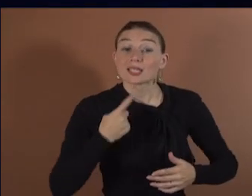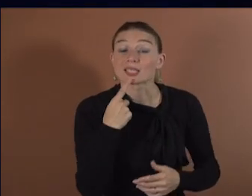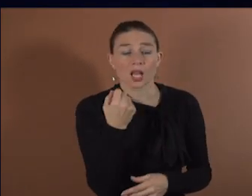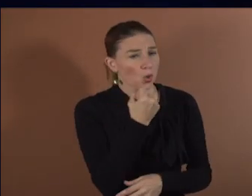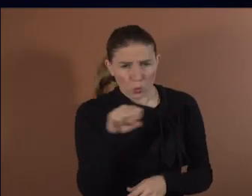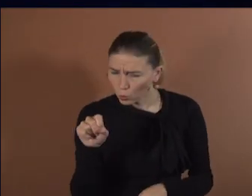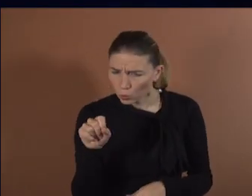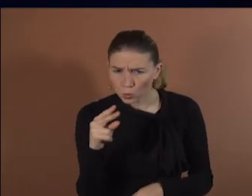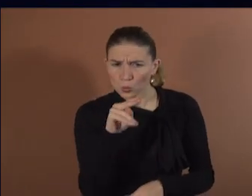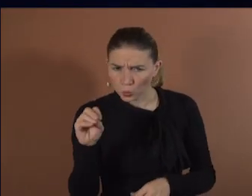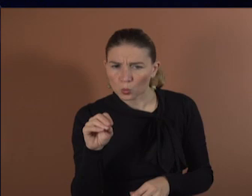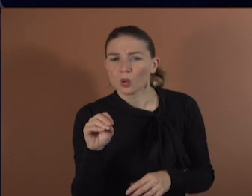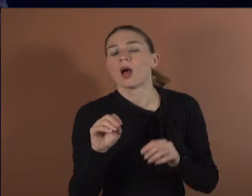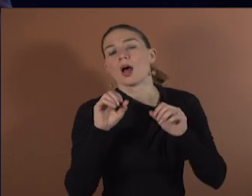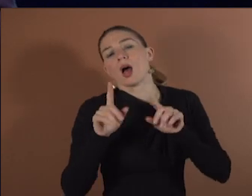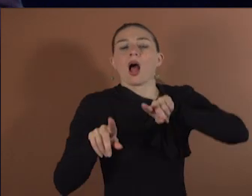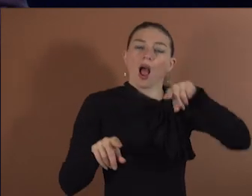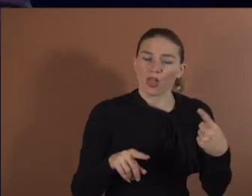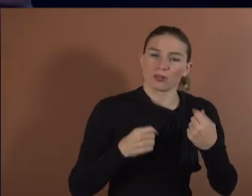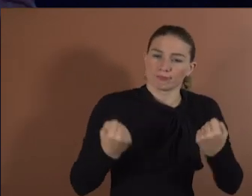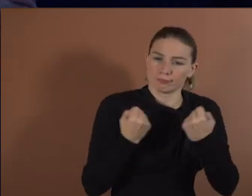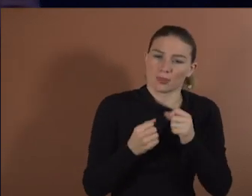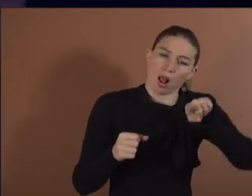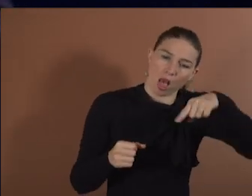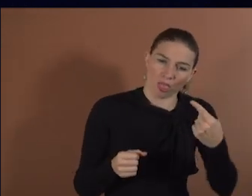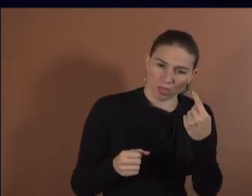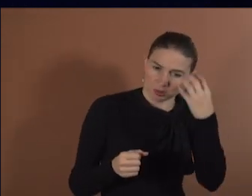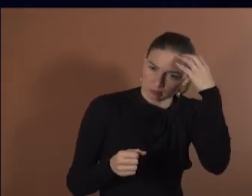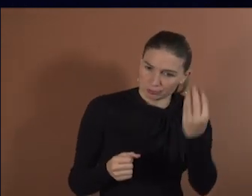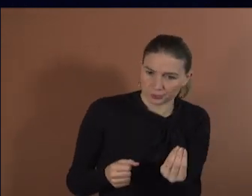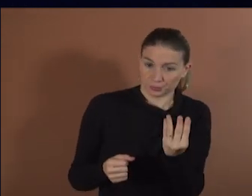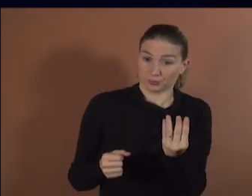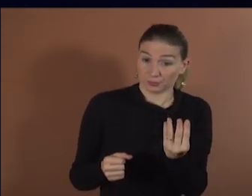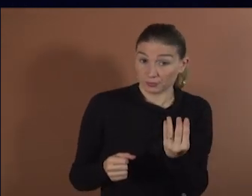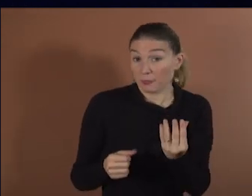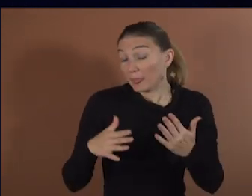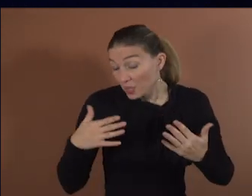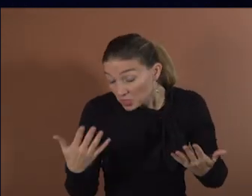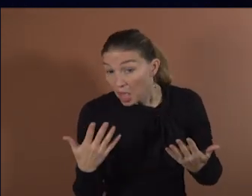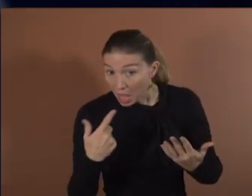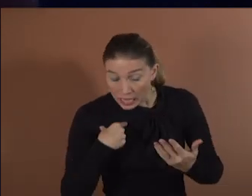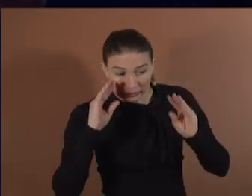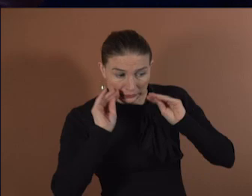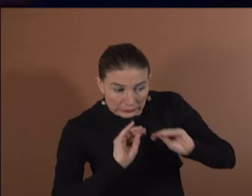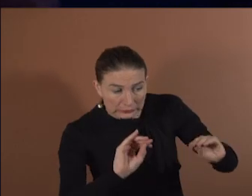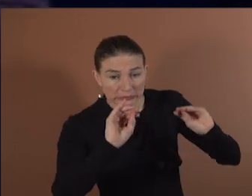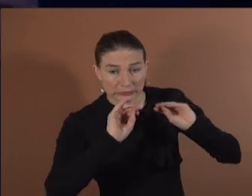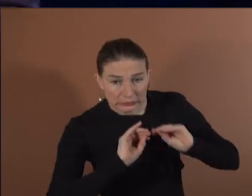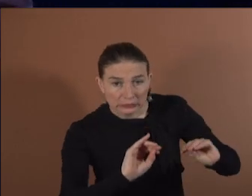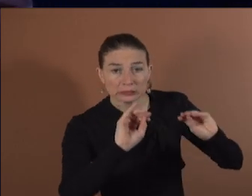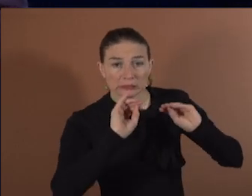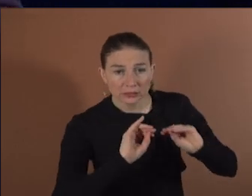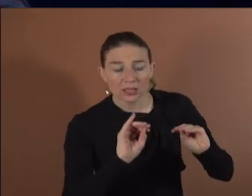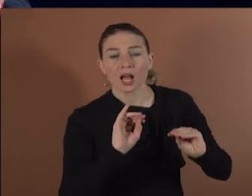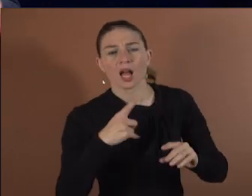We extended that, showing you this here, and we scanned these people by showing them, letting them do three different